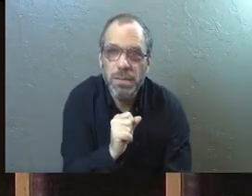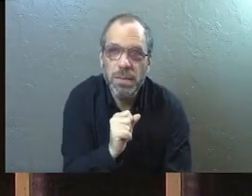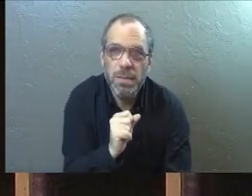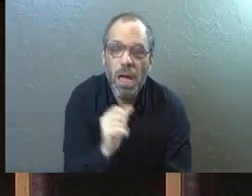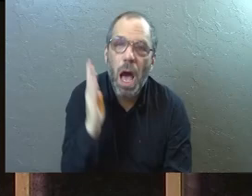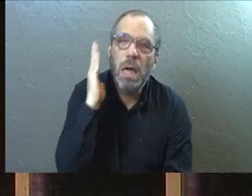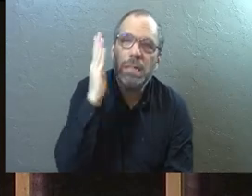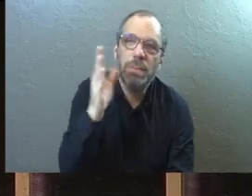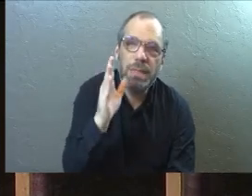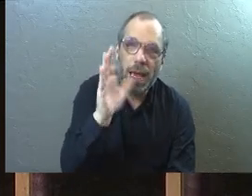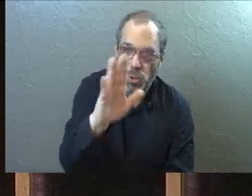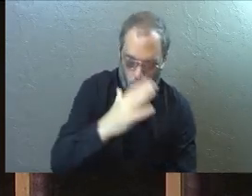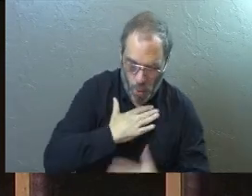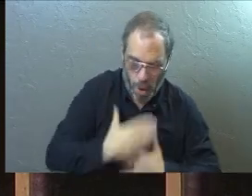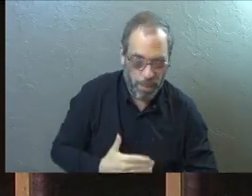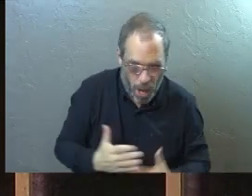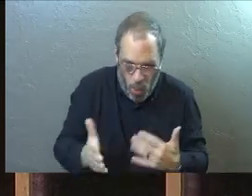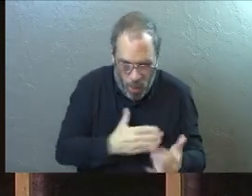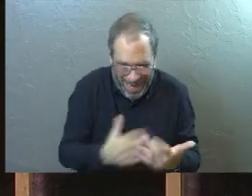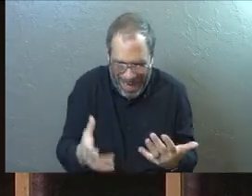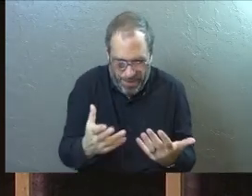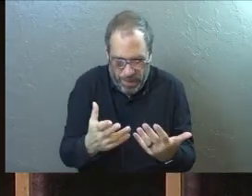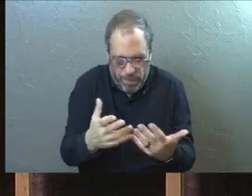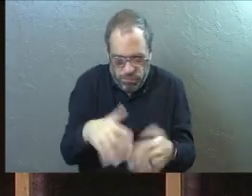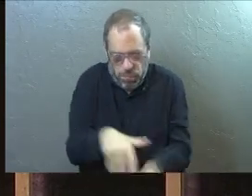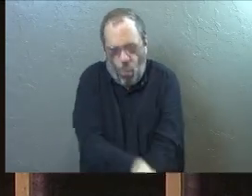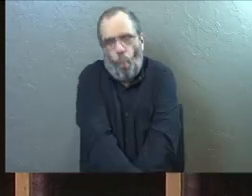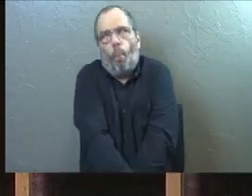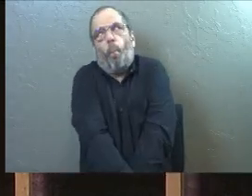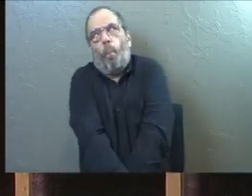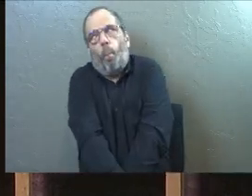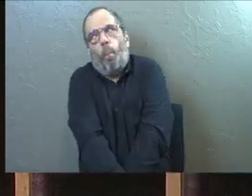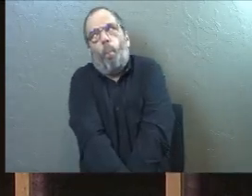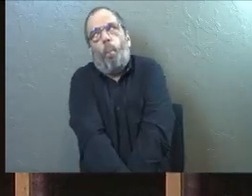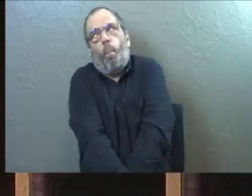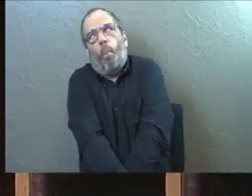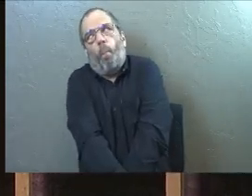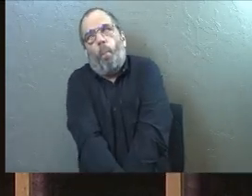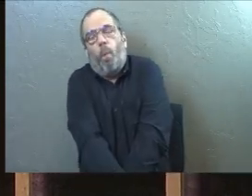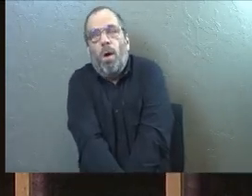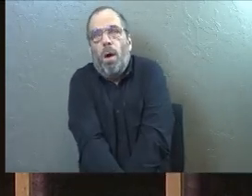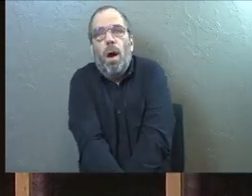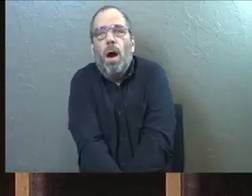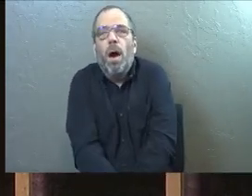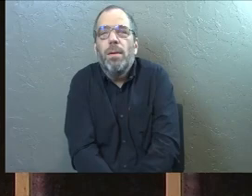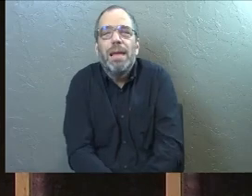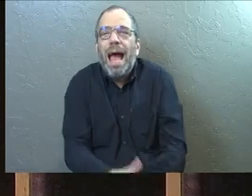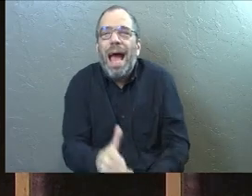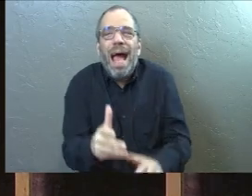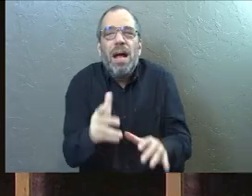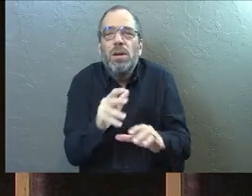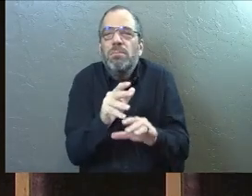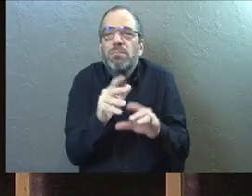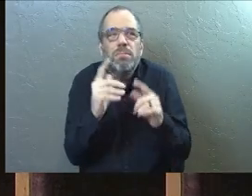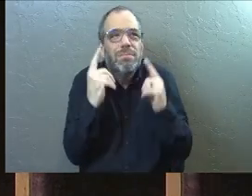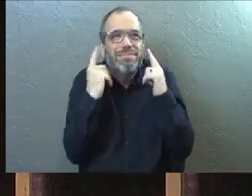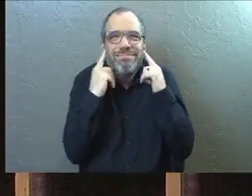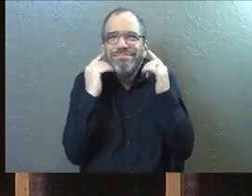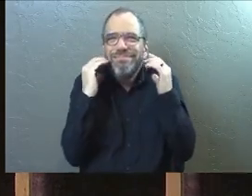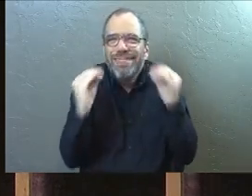Someday your body, whatever state it's in will somehow without physical ears,